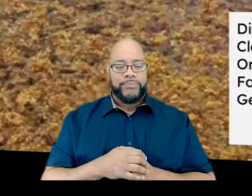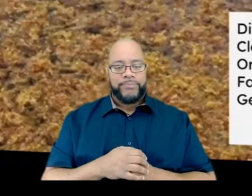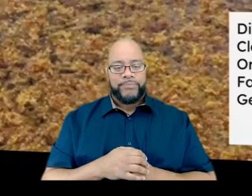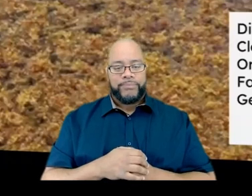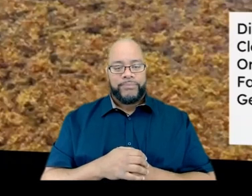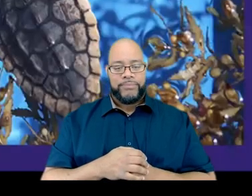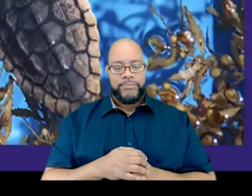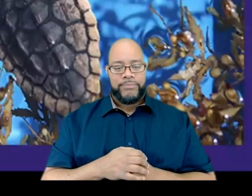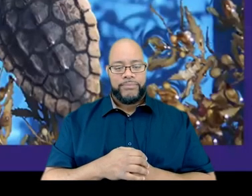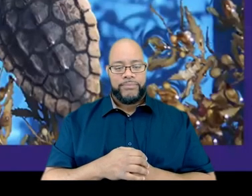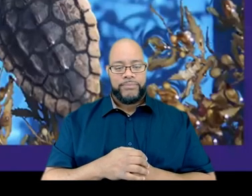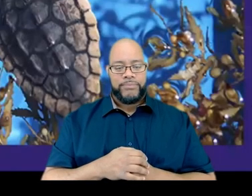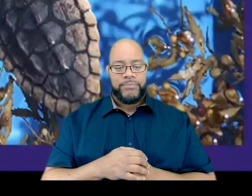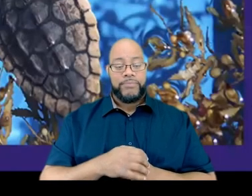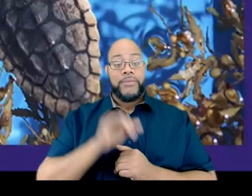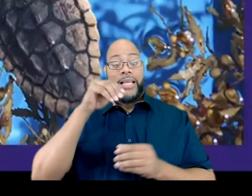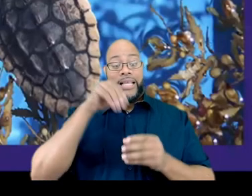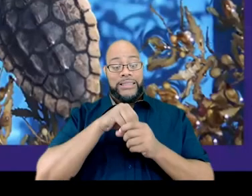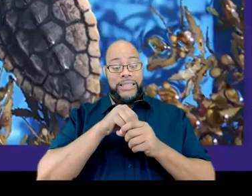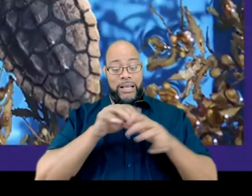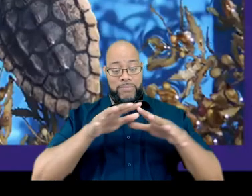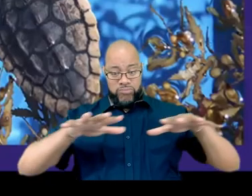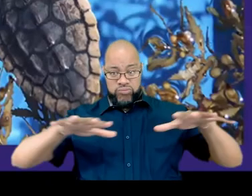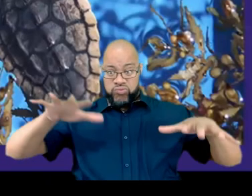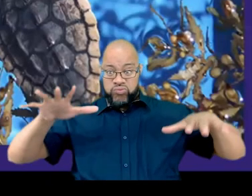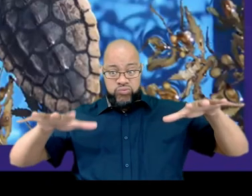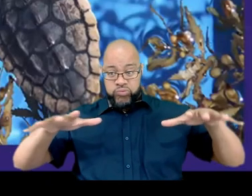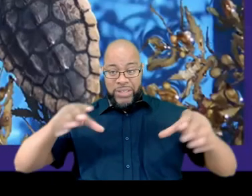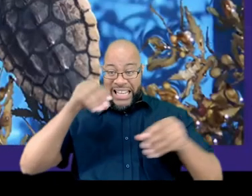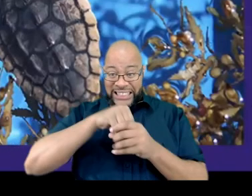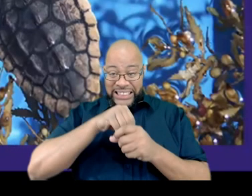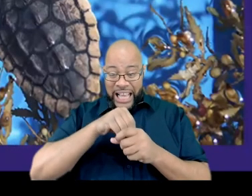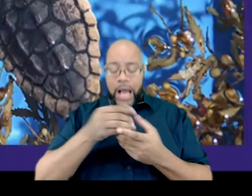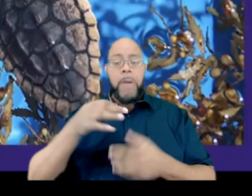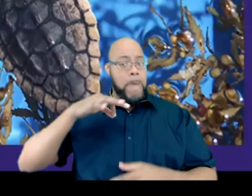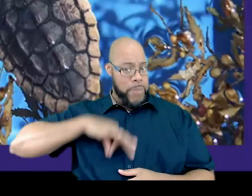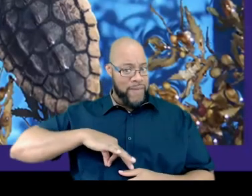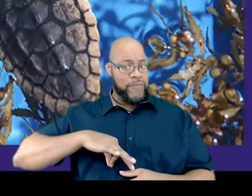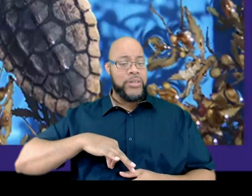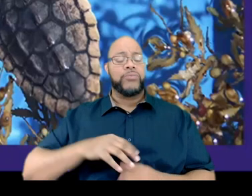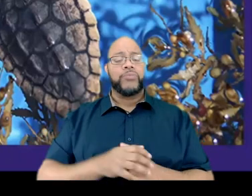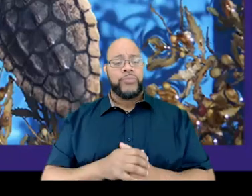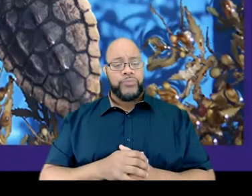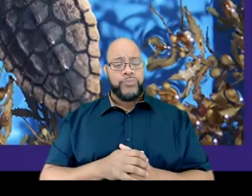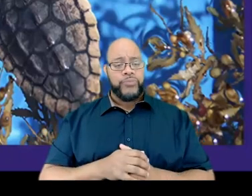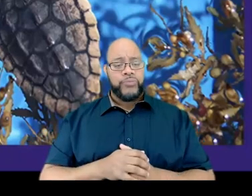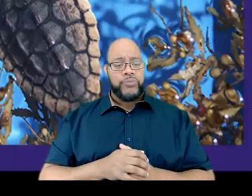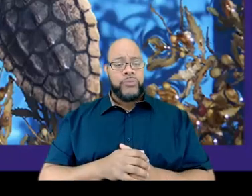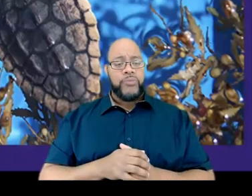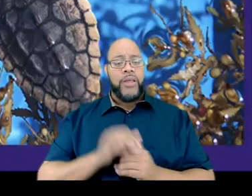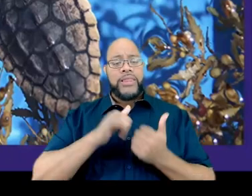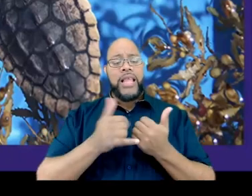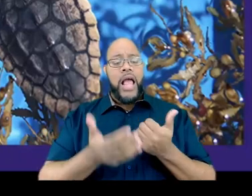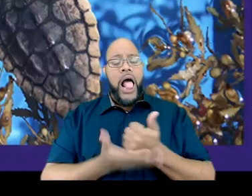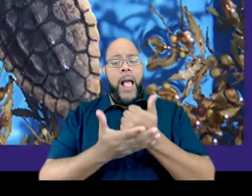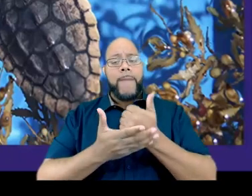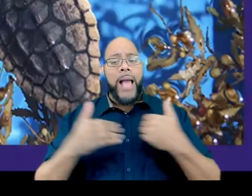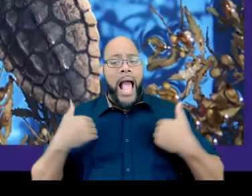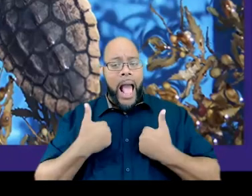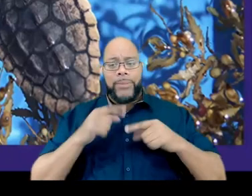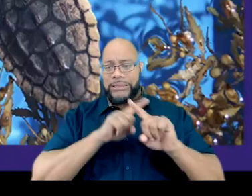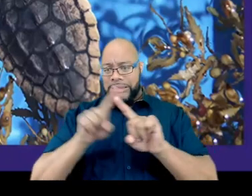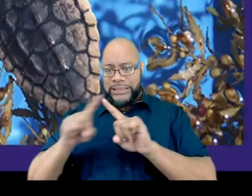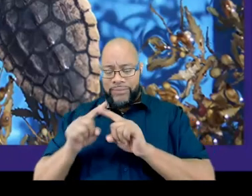So, in these Sargasm mats, it's actually beneficial. So, Sargasm is home to various creatures,